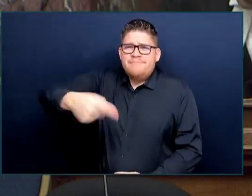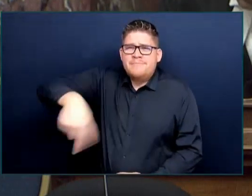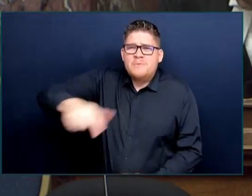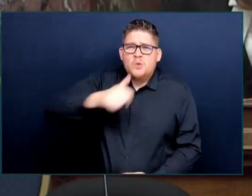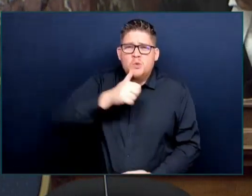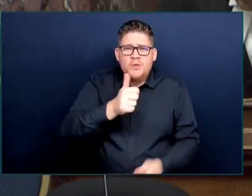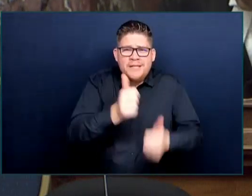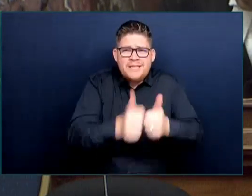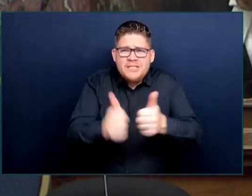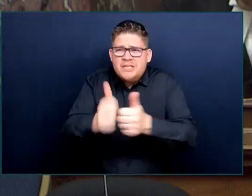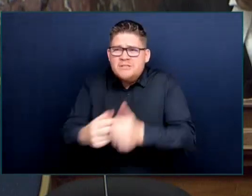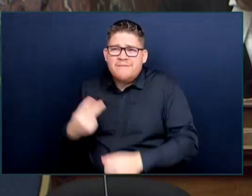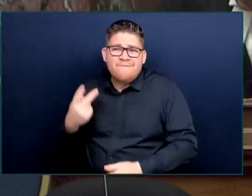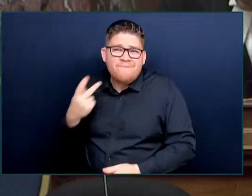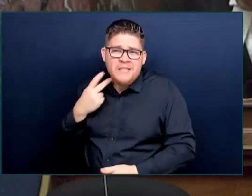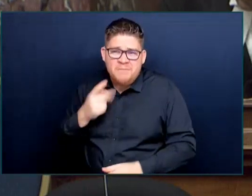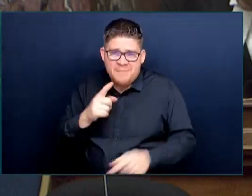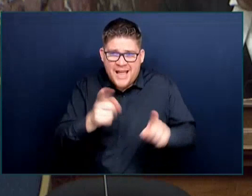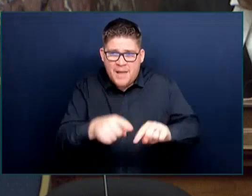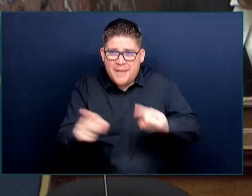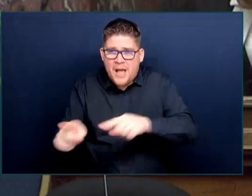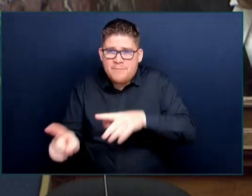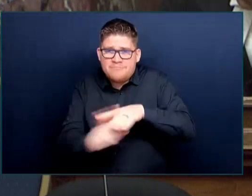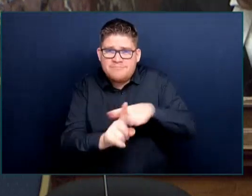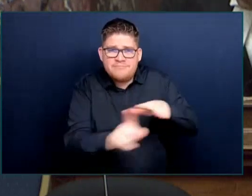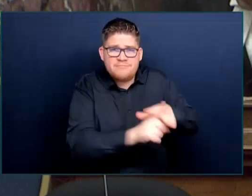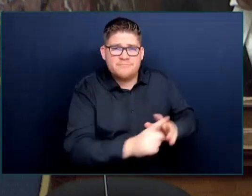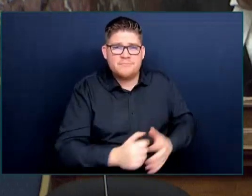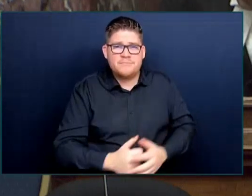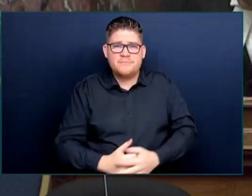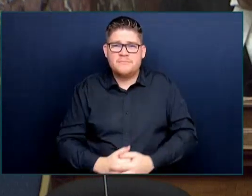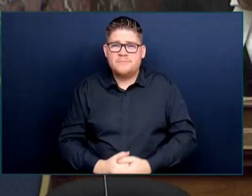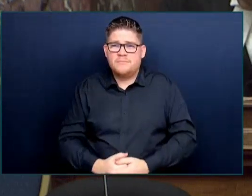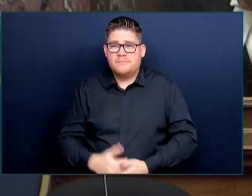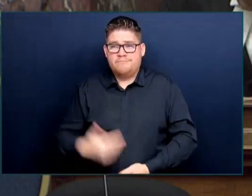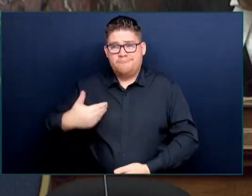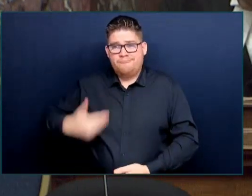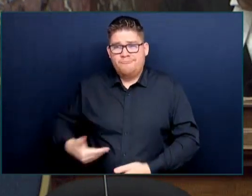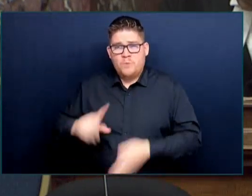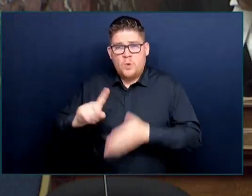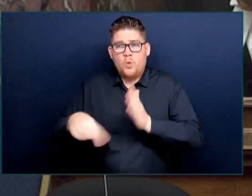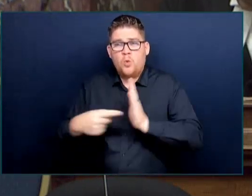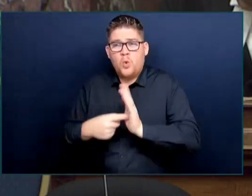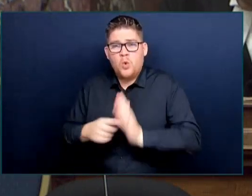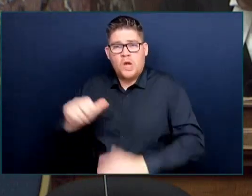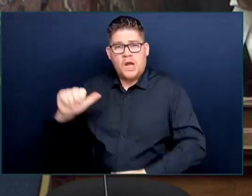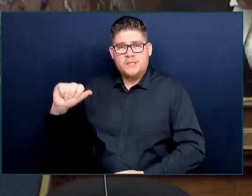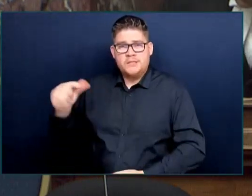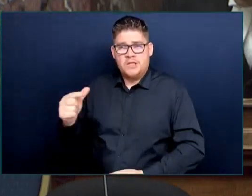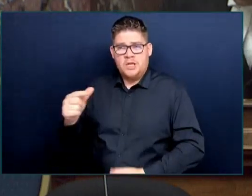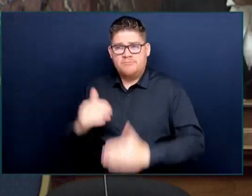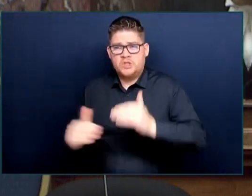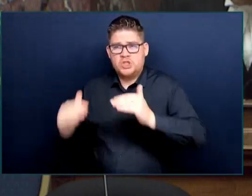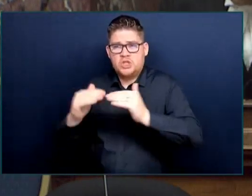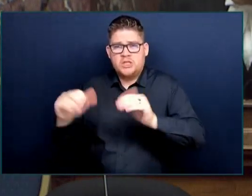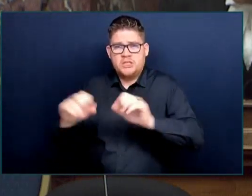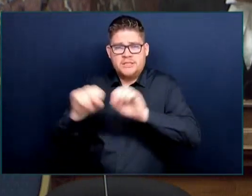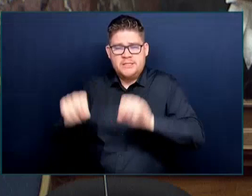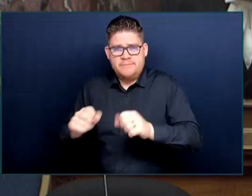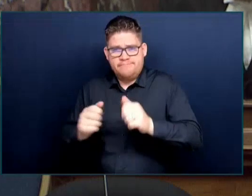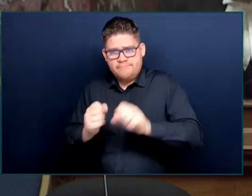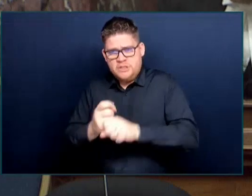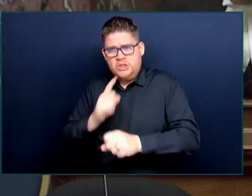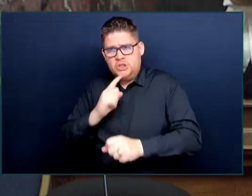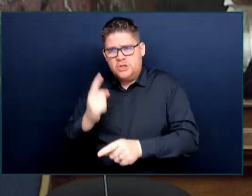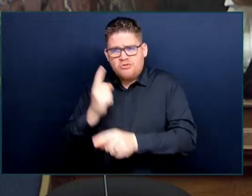has the tools that it needs to respond. I spoke about our new bail policy and the directors that were going forward. I spoke about our investment in Crown Council